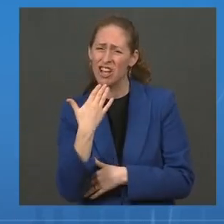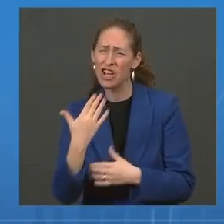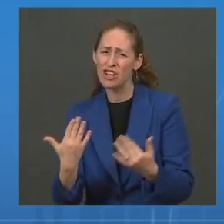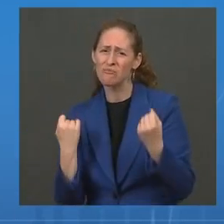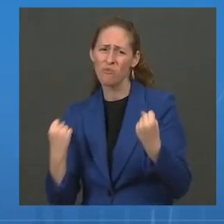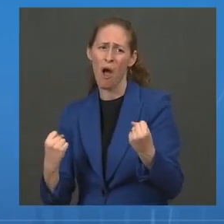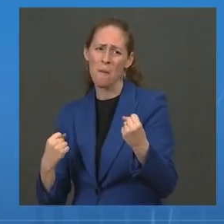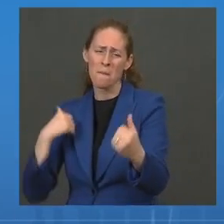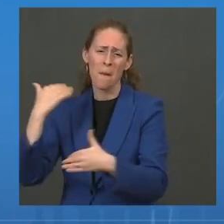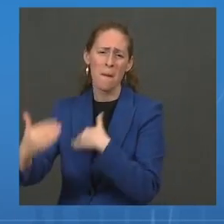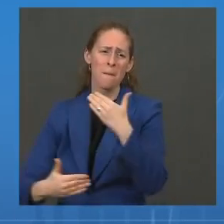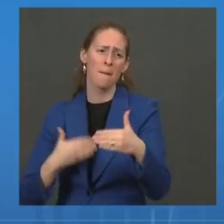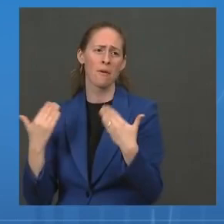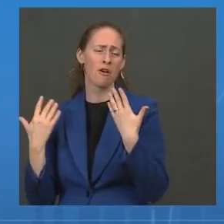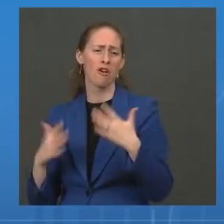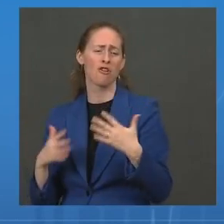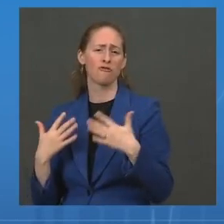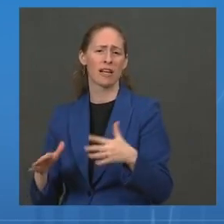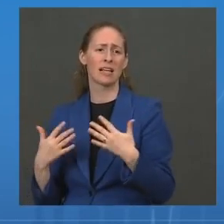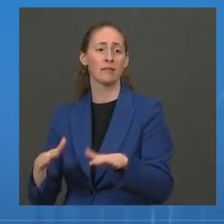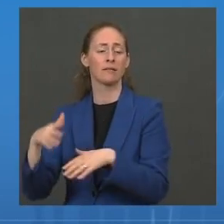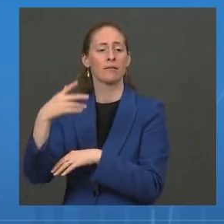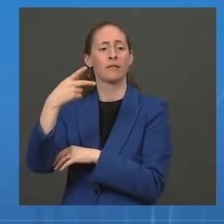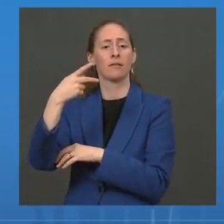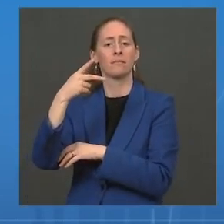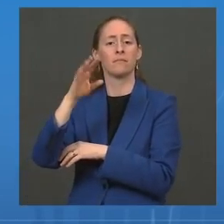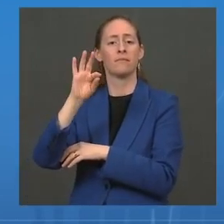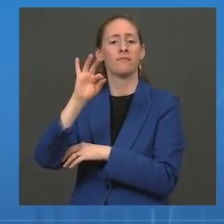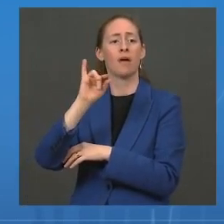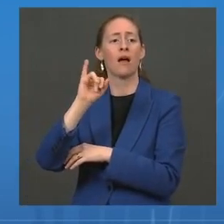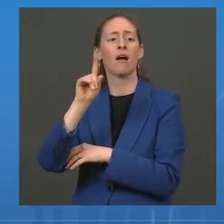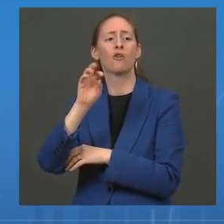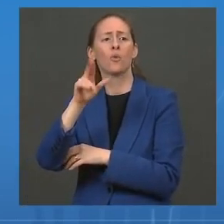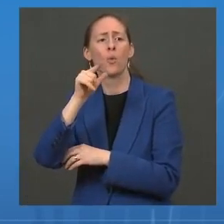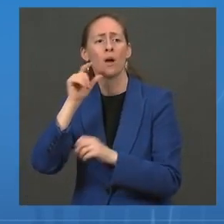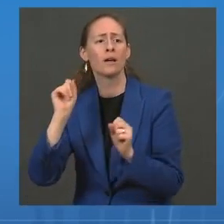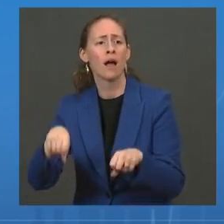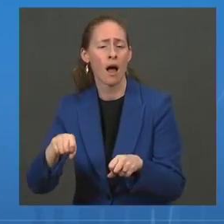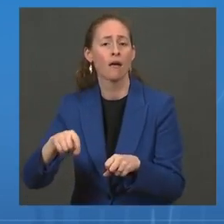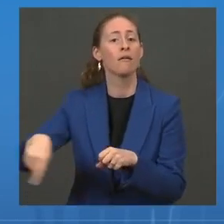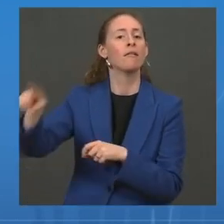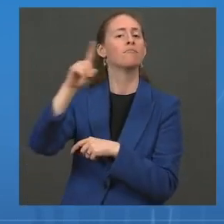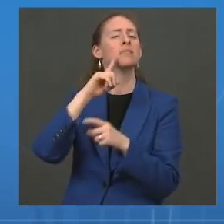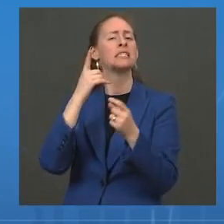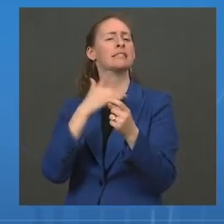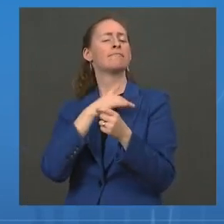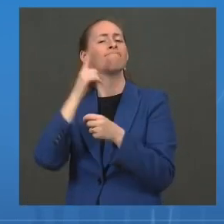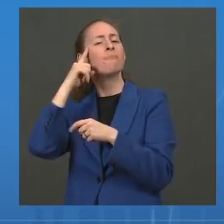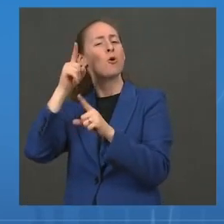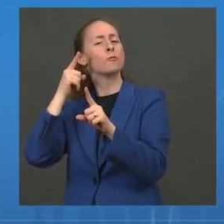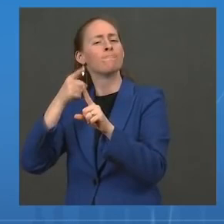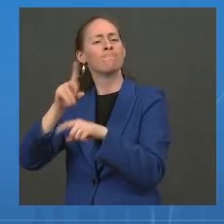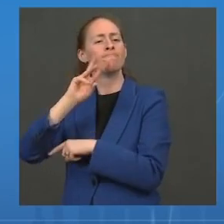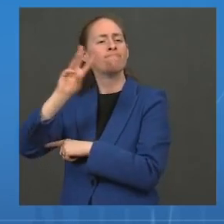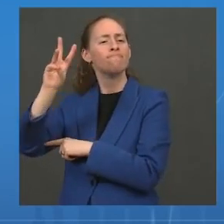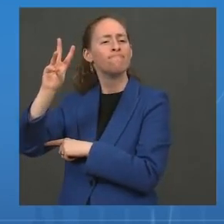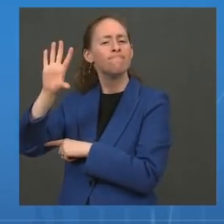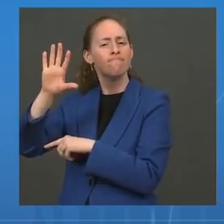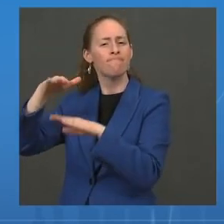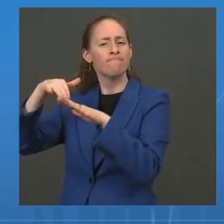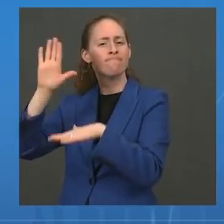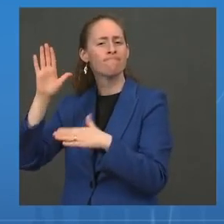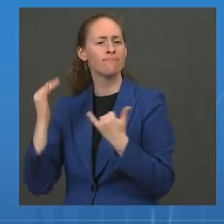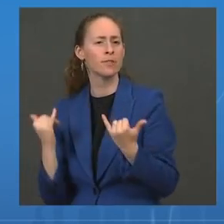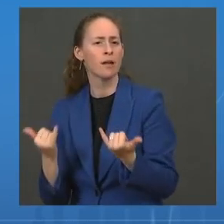Pfizer-eligible 65 and older. Because as you know, Pfizer was authorized by the FDA and CDC